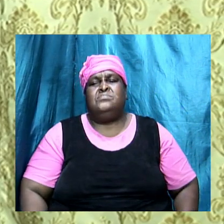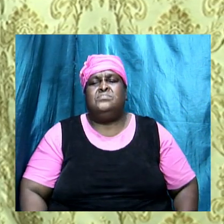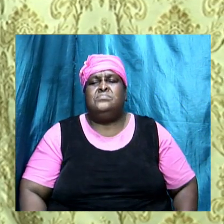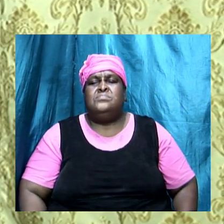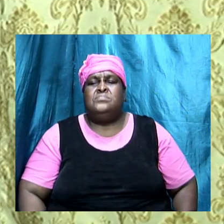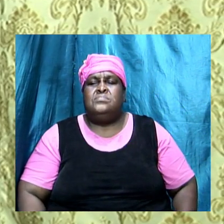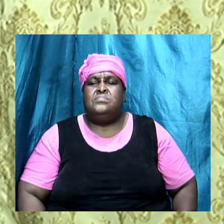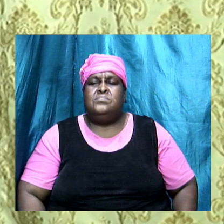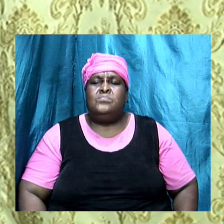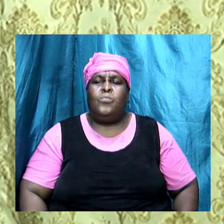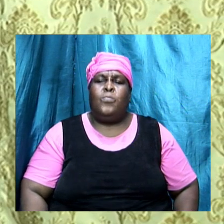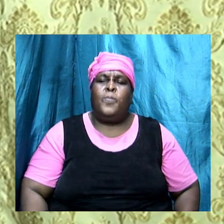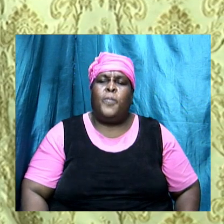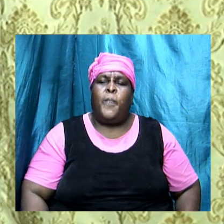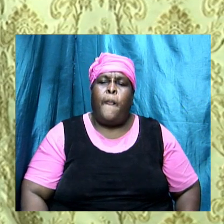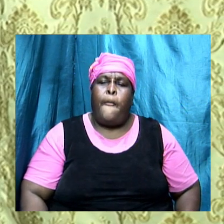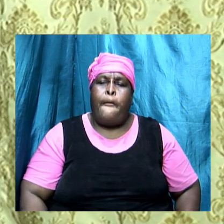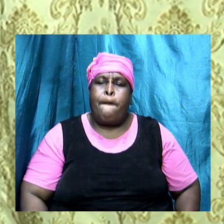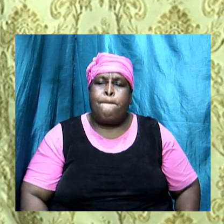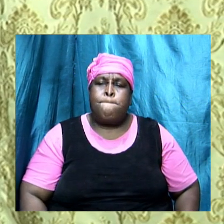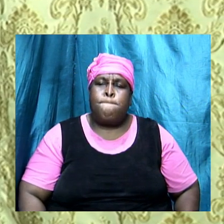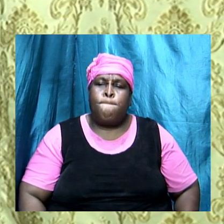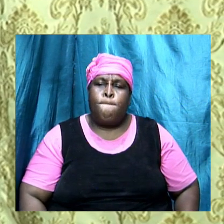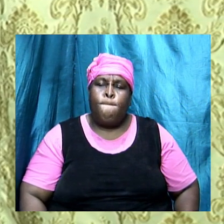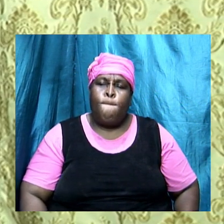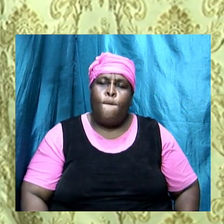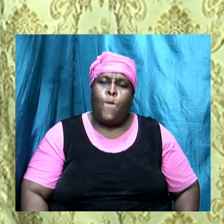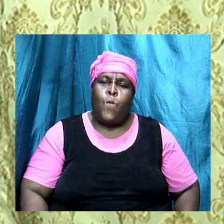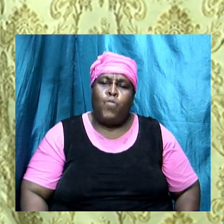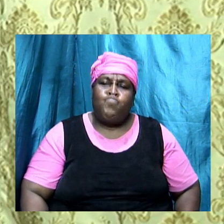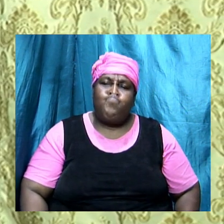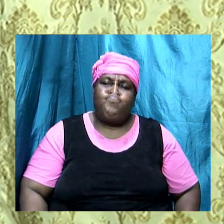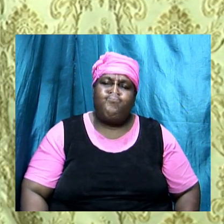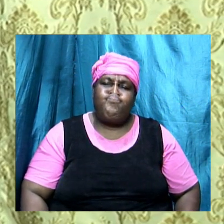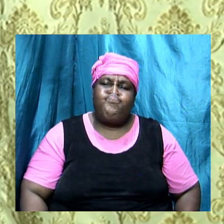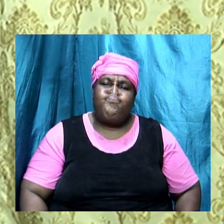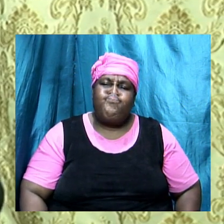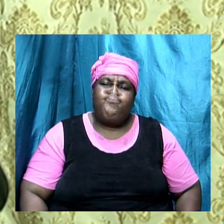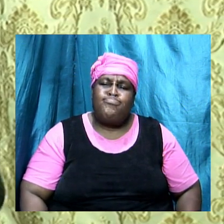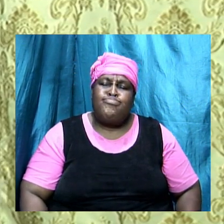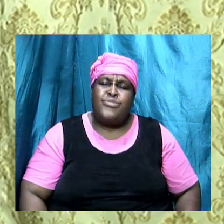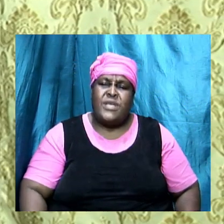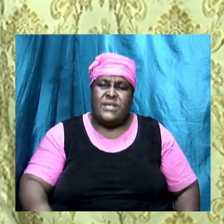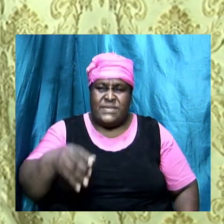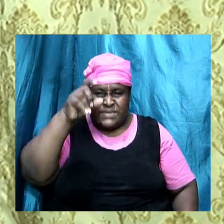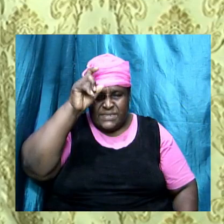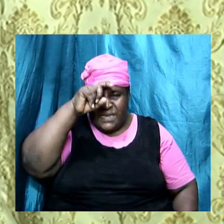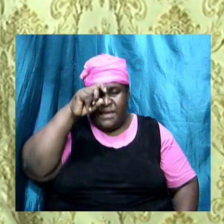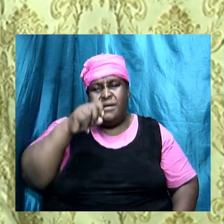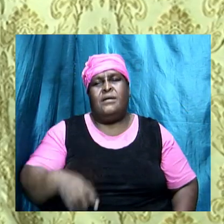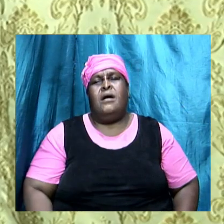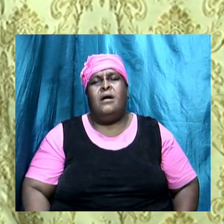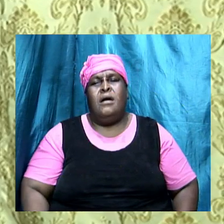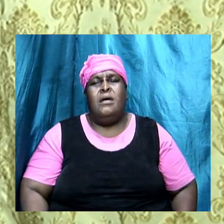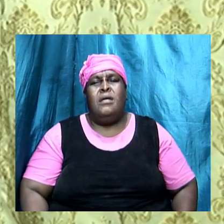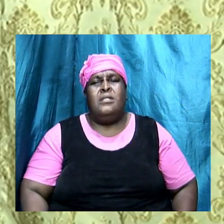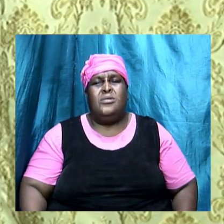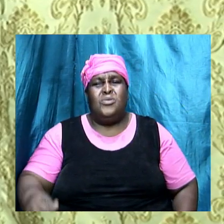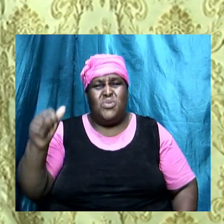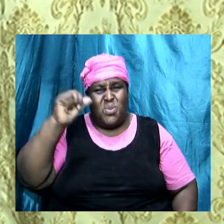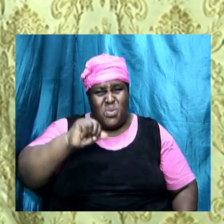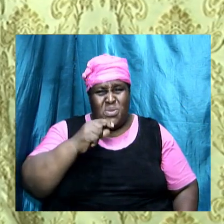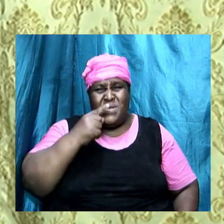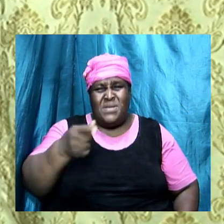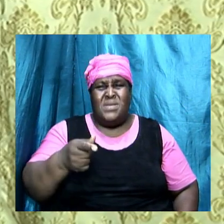22 from 25 through to 28 Ezekiel denounces these false prophets who